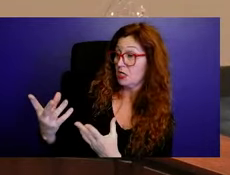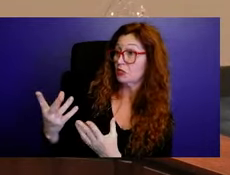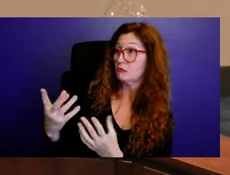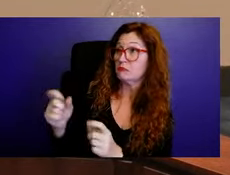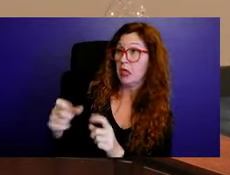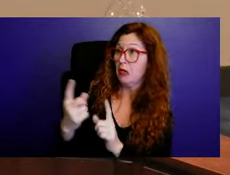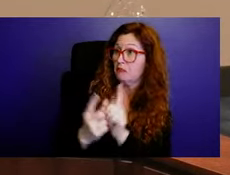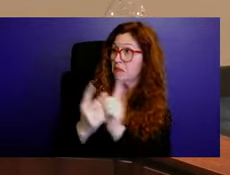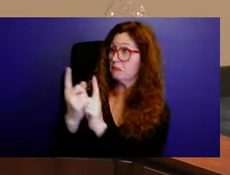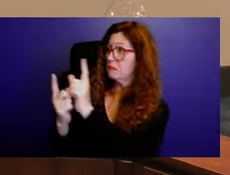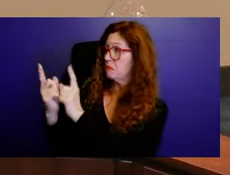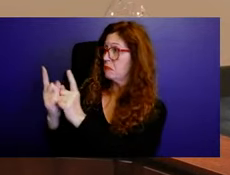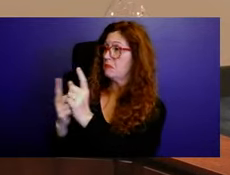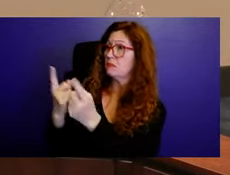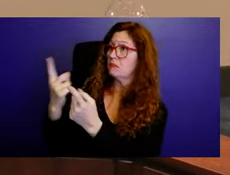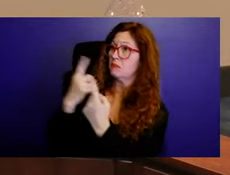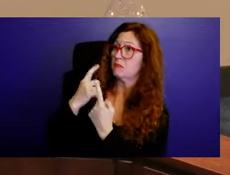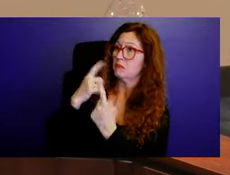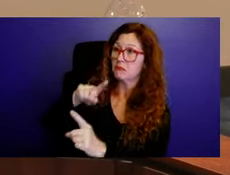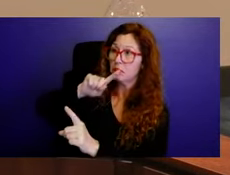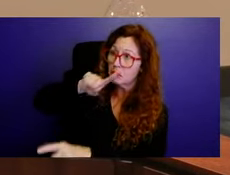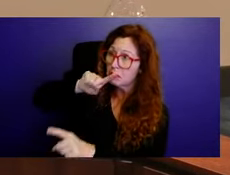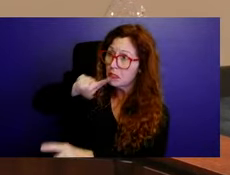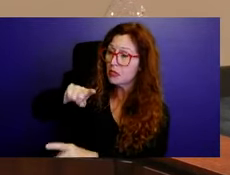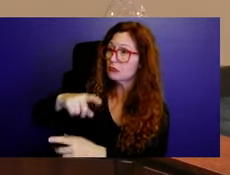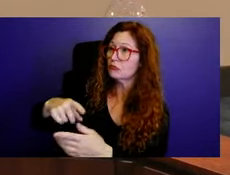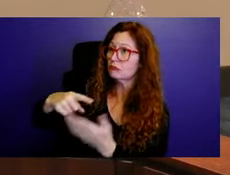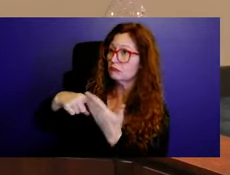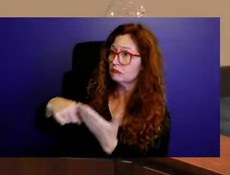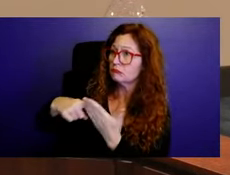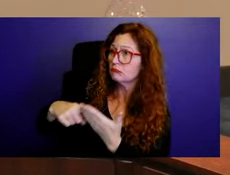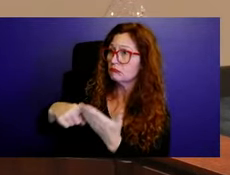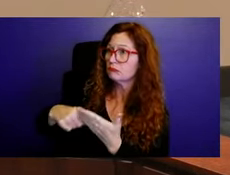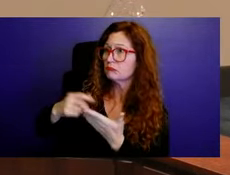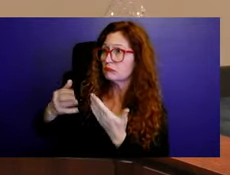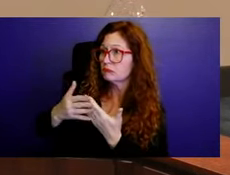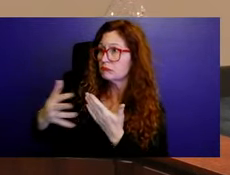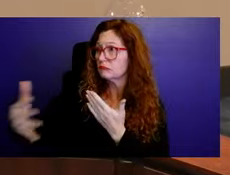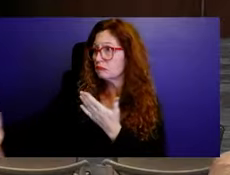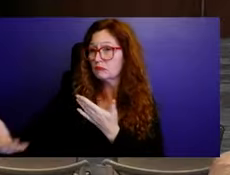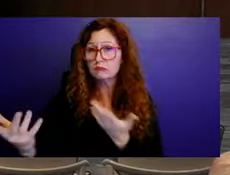these methods. Um, and we can do that incrementally throughout the feasibility process.